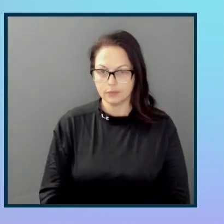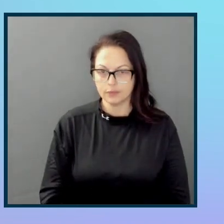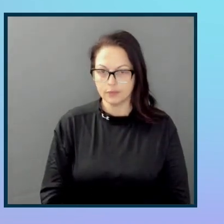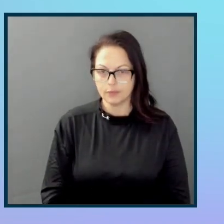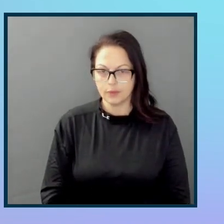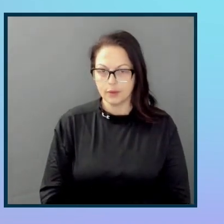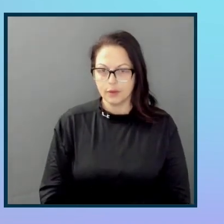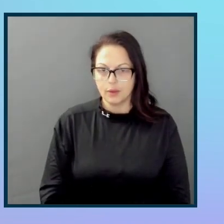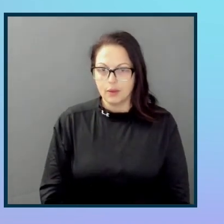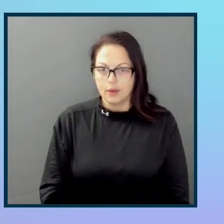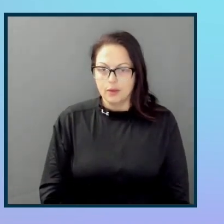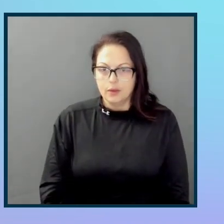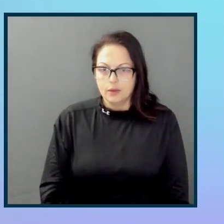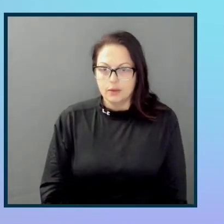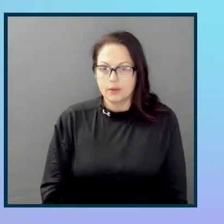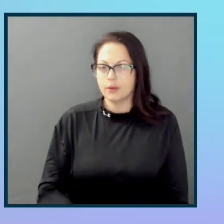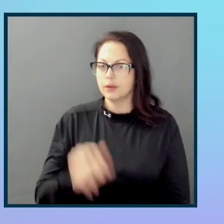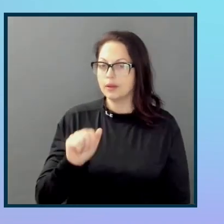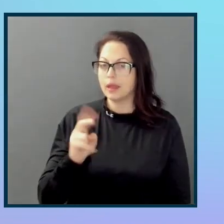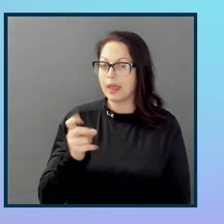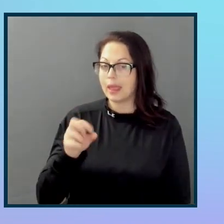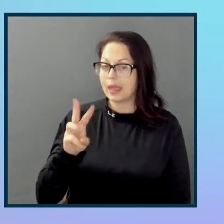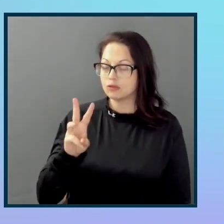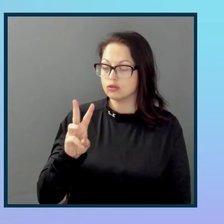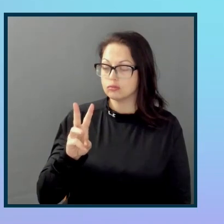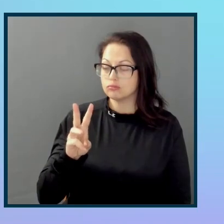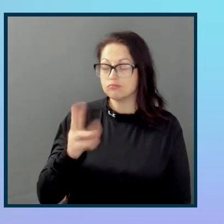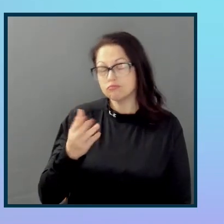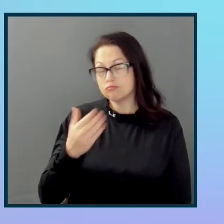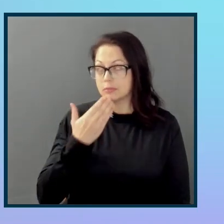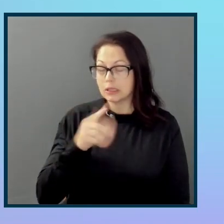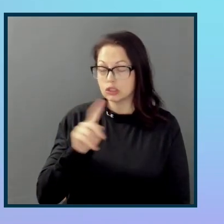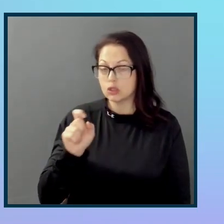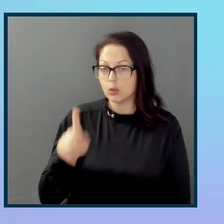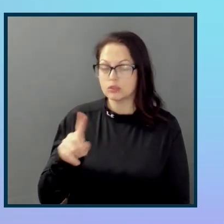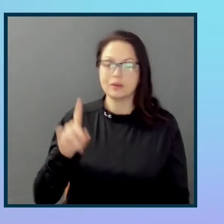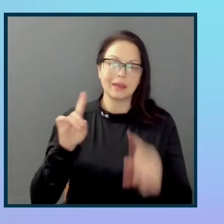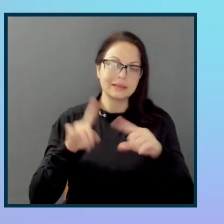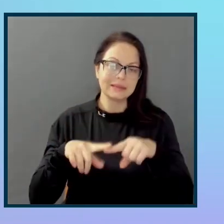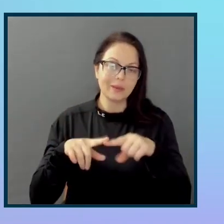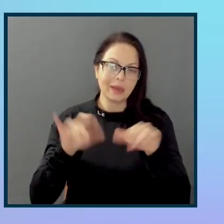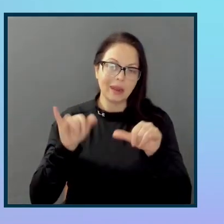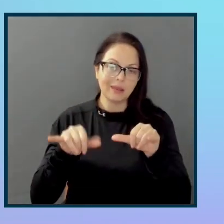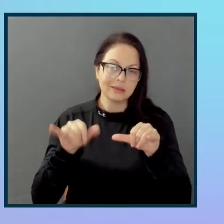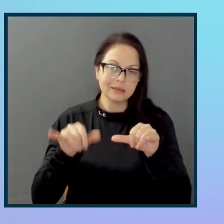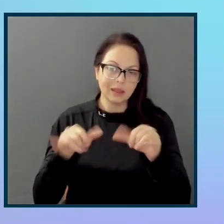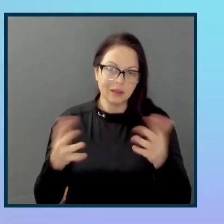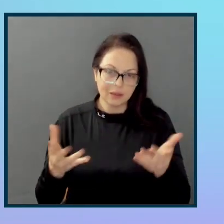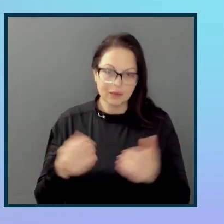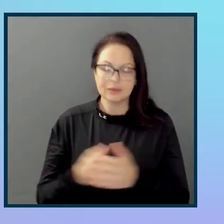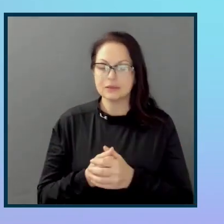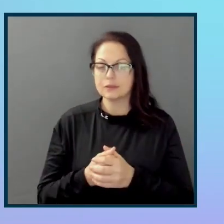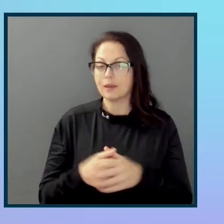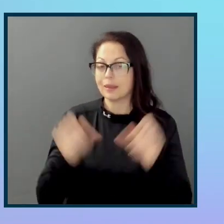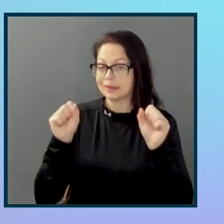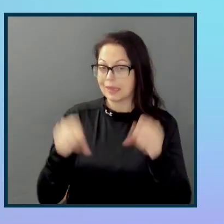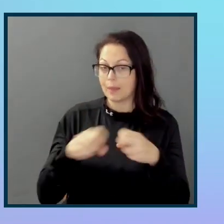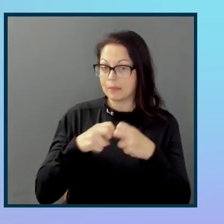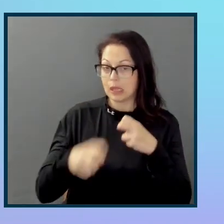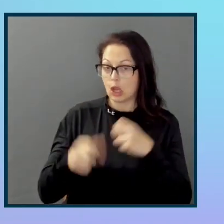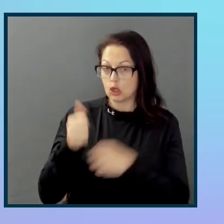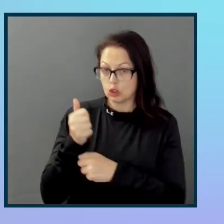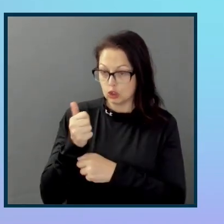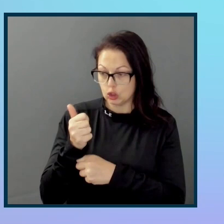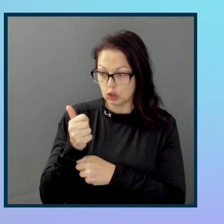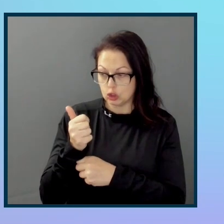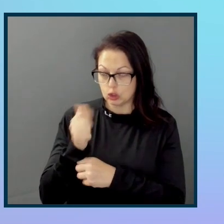That's a really, really good question. Depending on the size of the engineering organization, it can be much harder to spot.